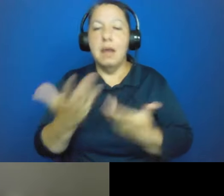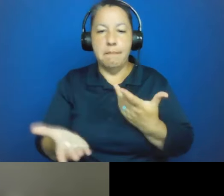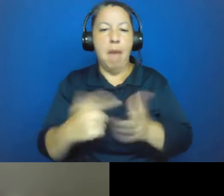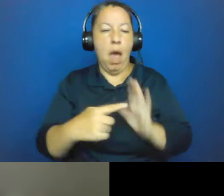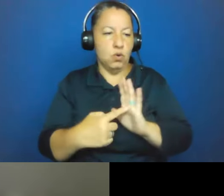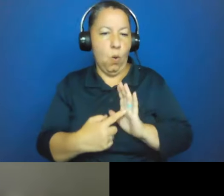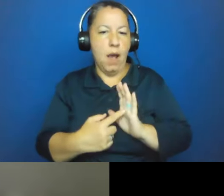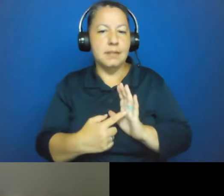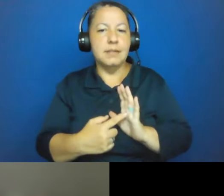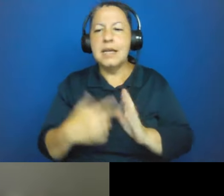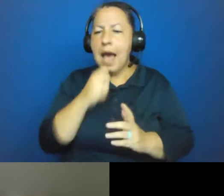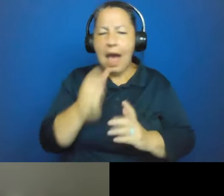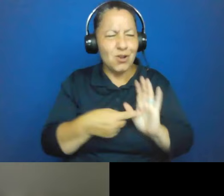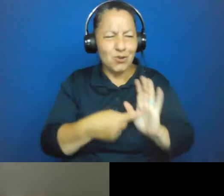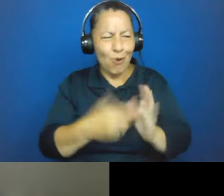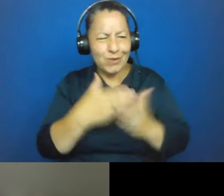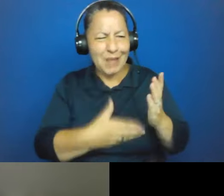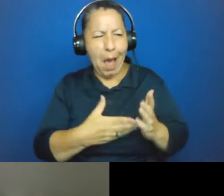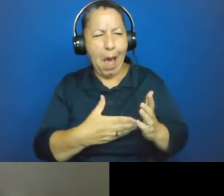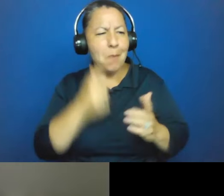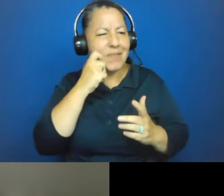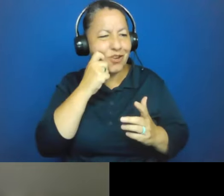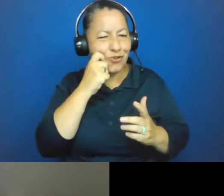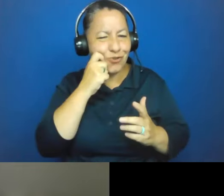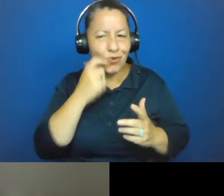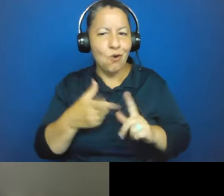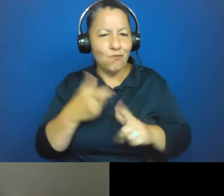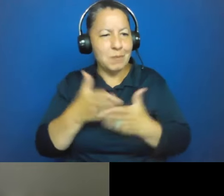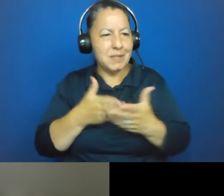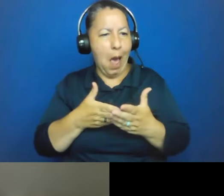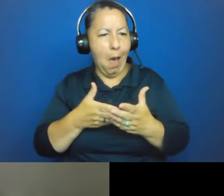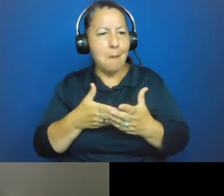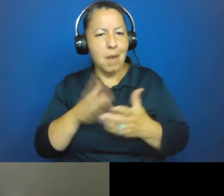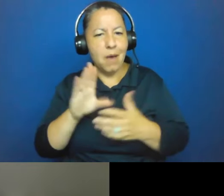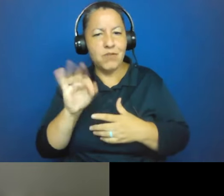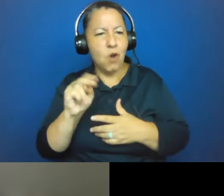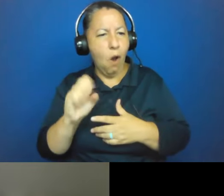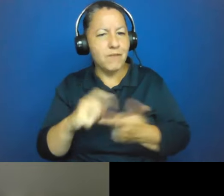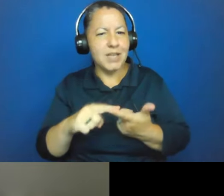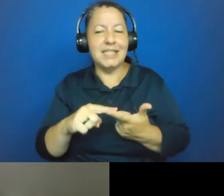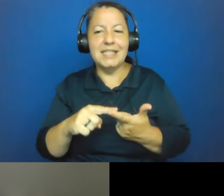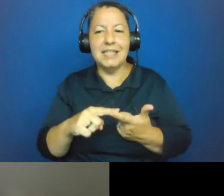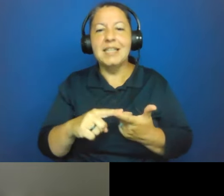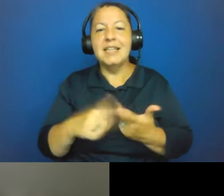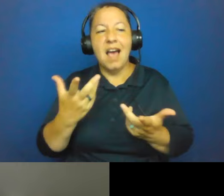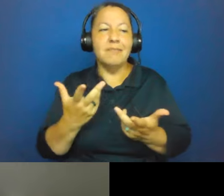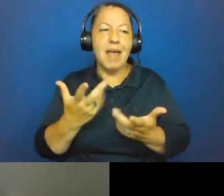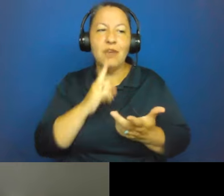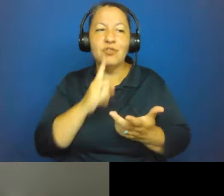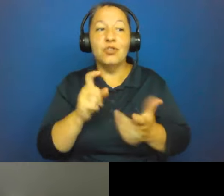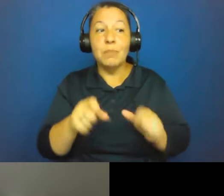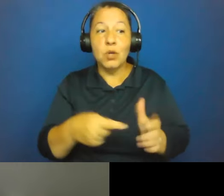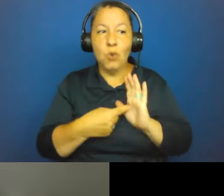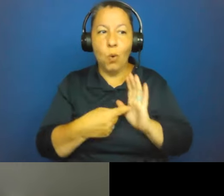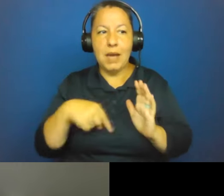in some of the coffins and discoloration, which we think may be capturing the breakdown, the adipose tissue during the breakdown, the decomposition process,